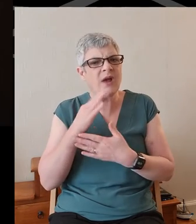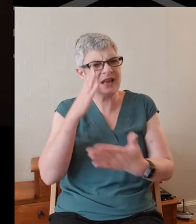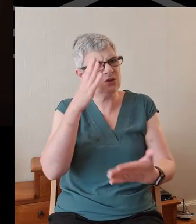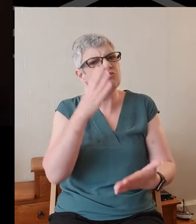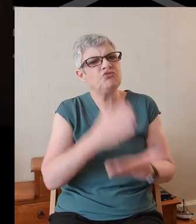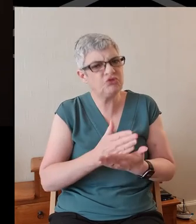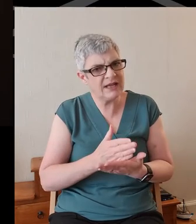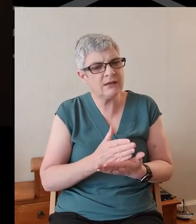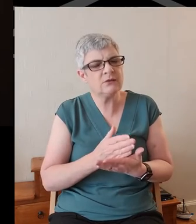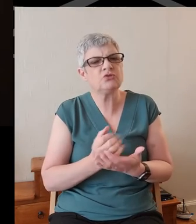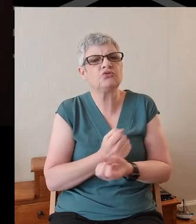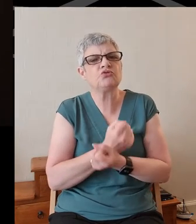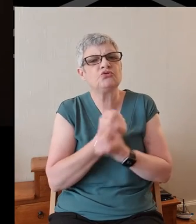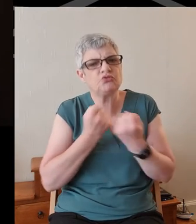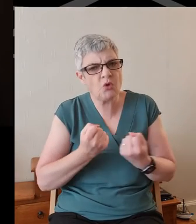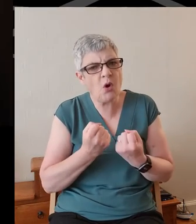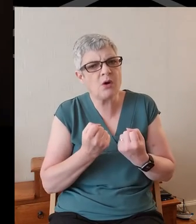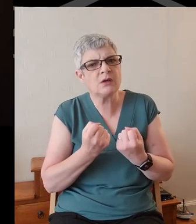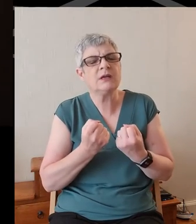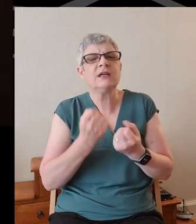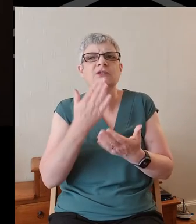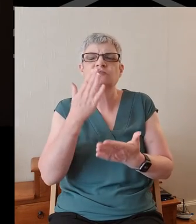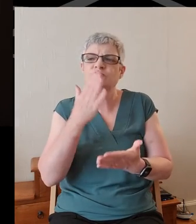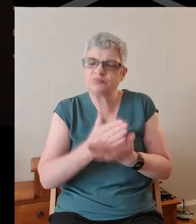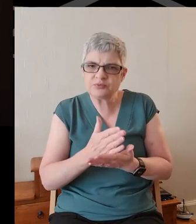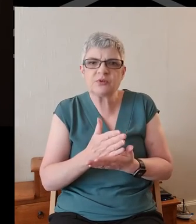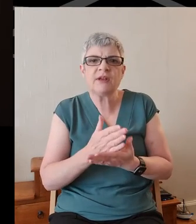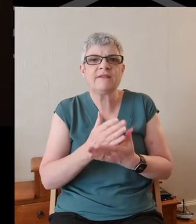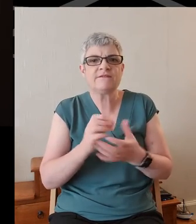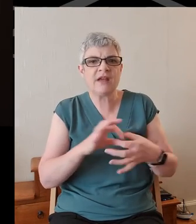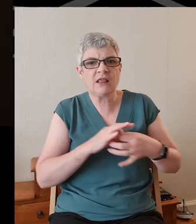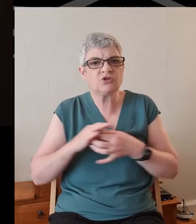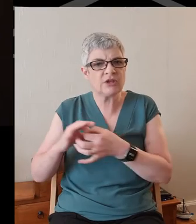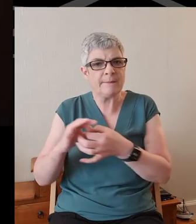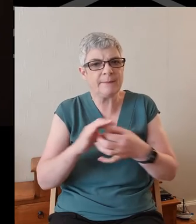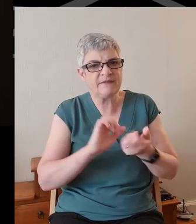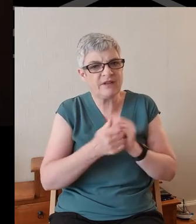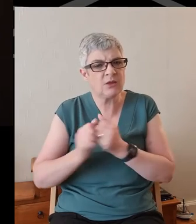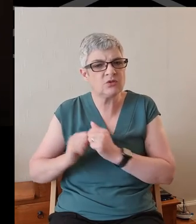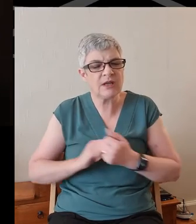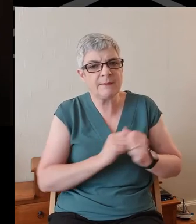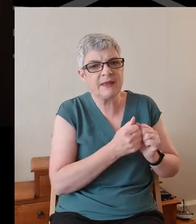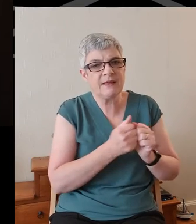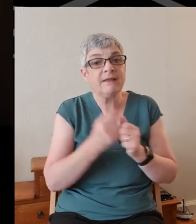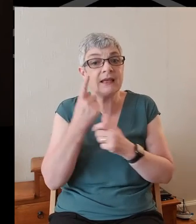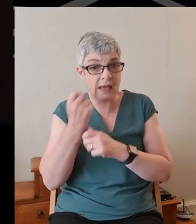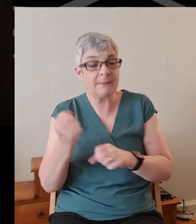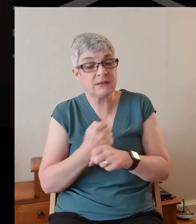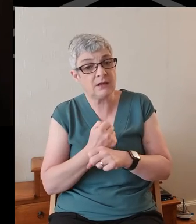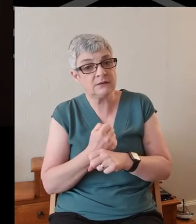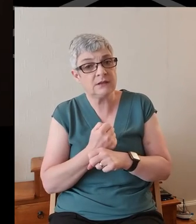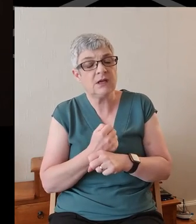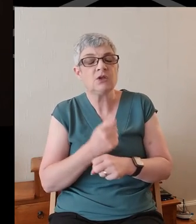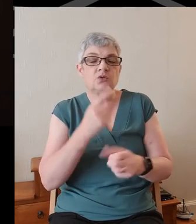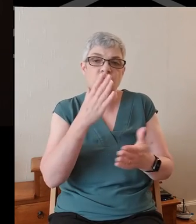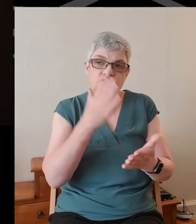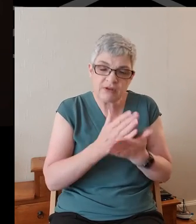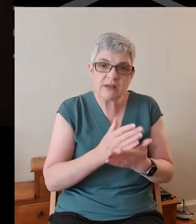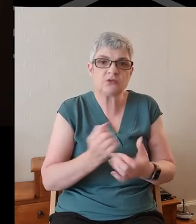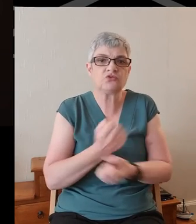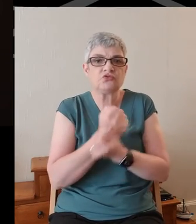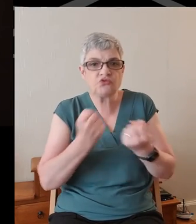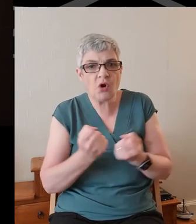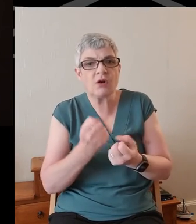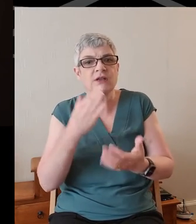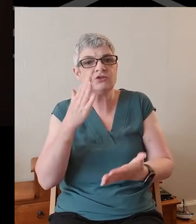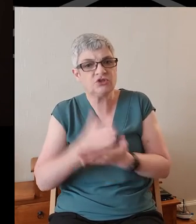and strong and genuine fellowship that that can be done. It's when there is real and strong and genuine fellowship